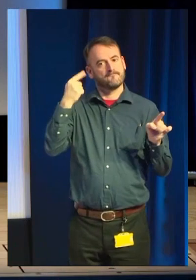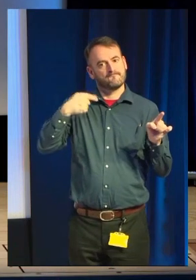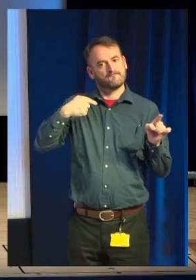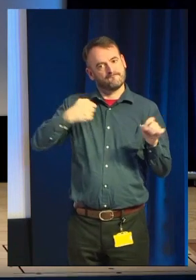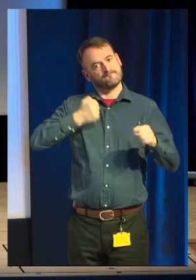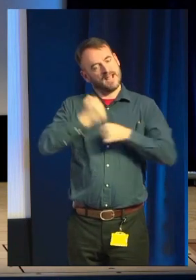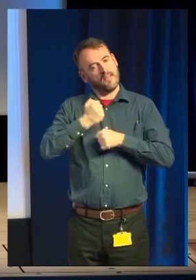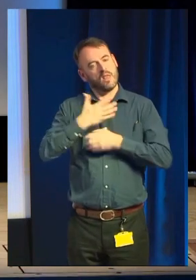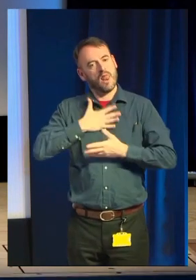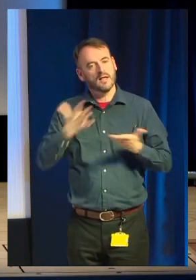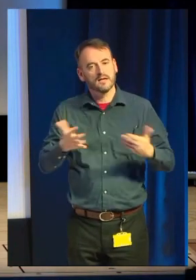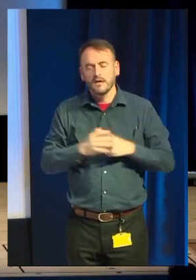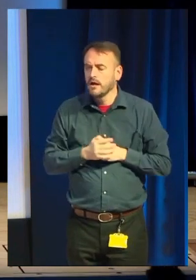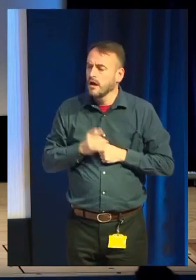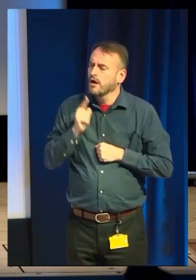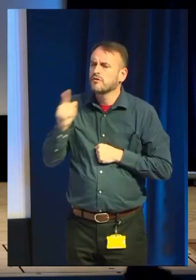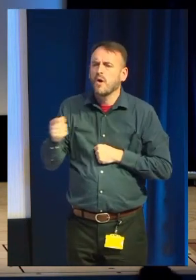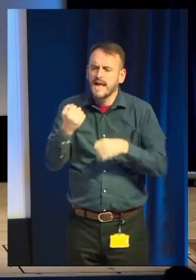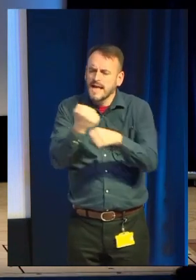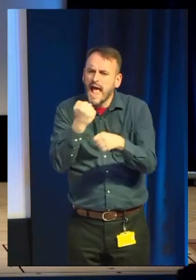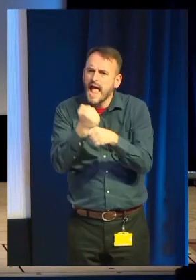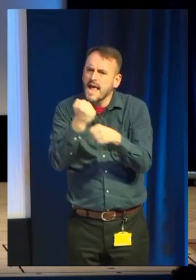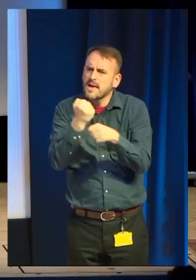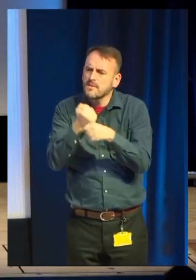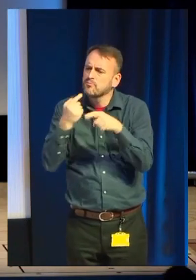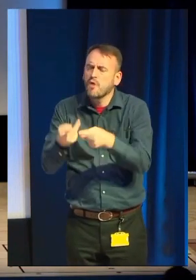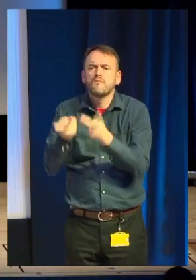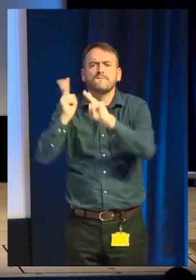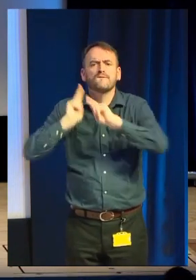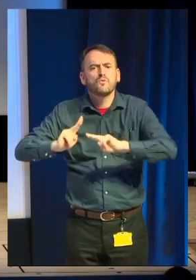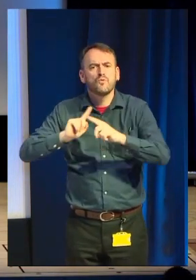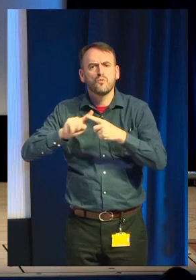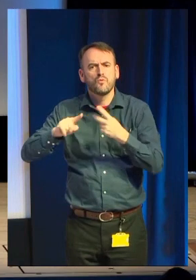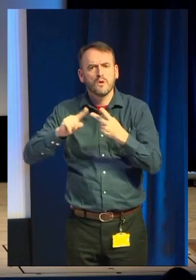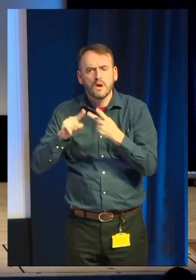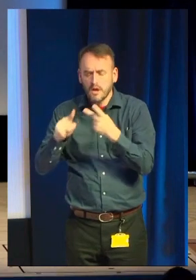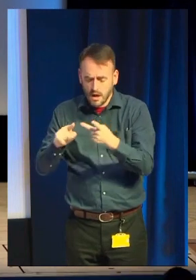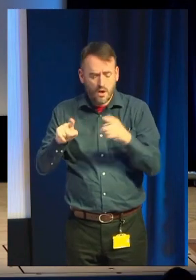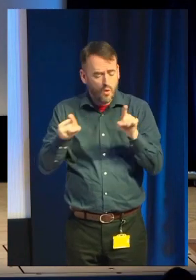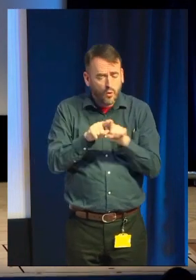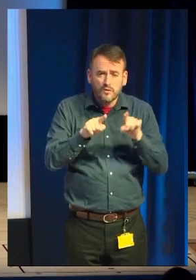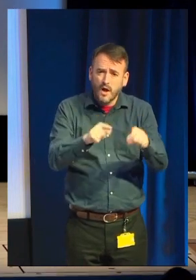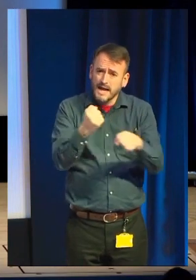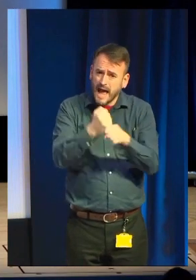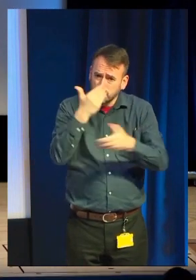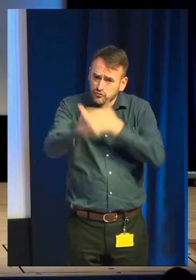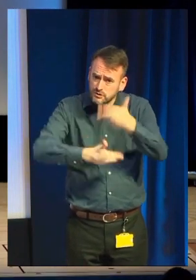description of the game. I look for stuff that has been added to the game, which really needs to be brought out in the page. And we also, you